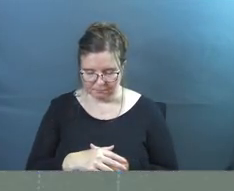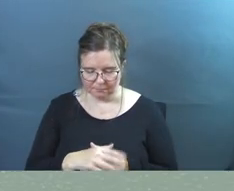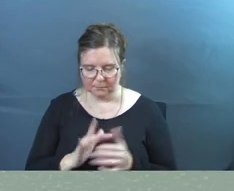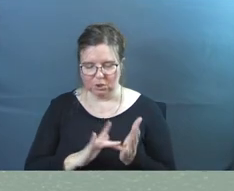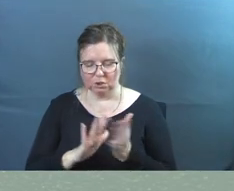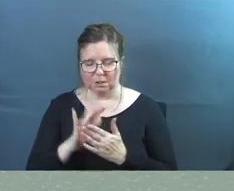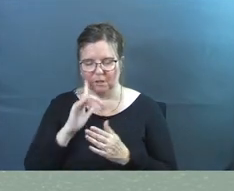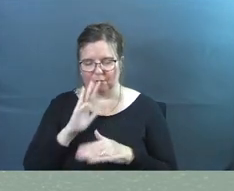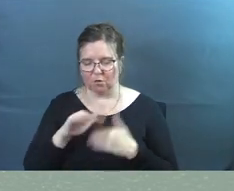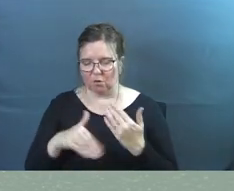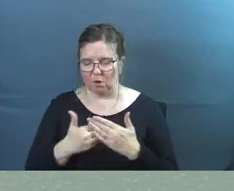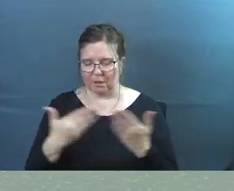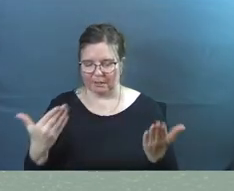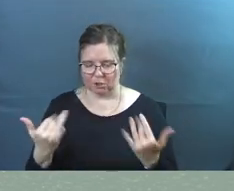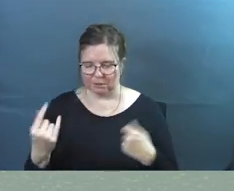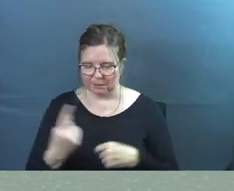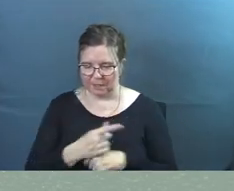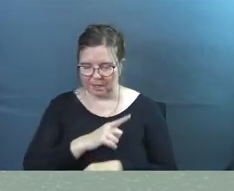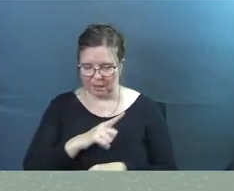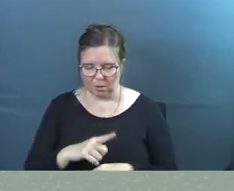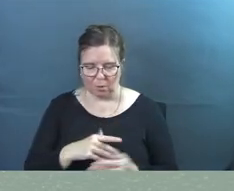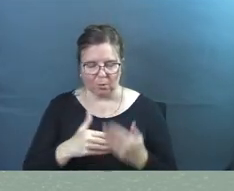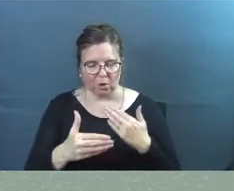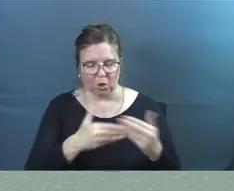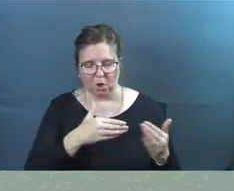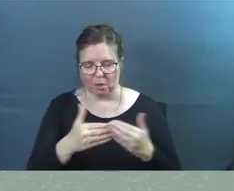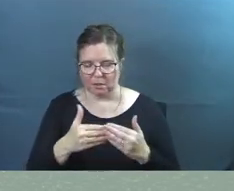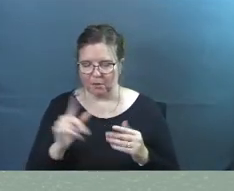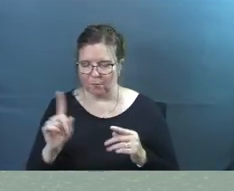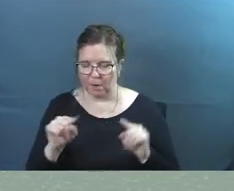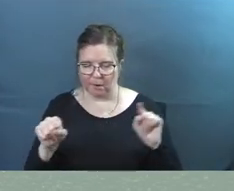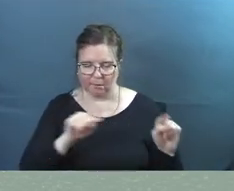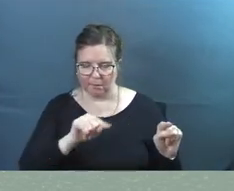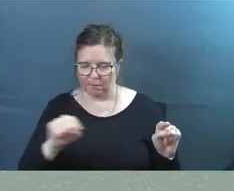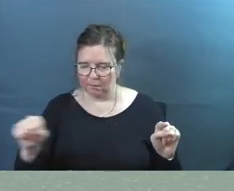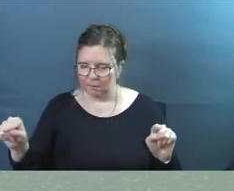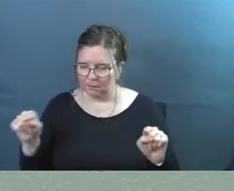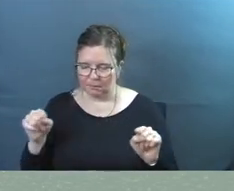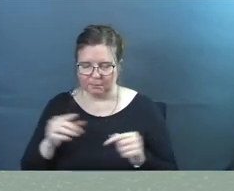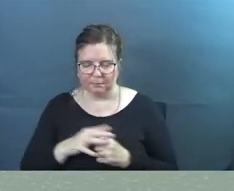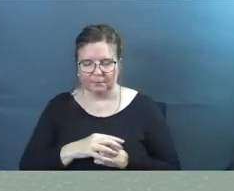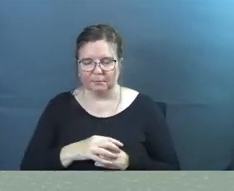Jesus for all those here today Lord regardless God of where we're at